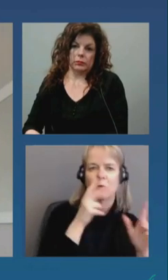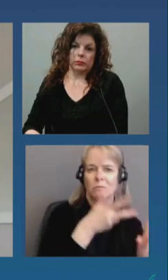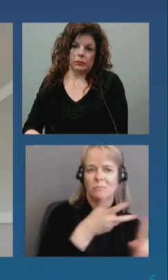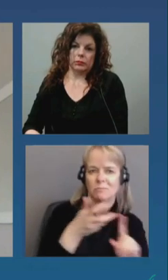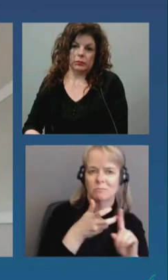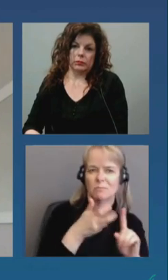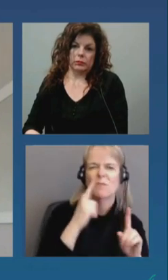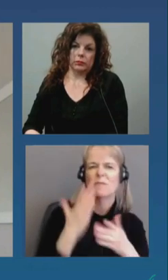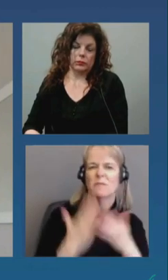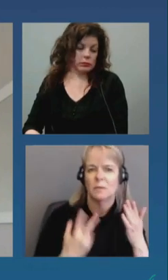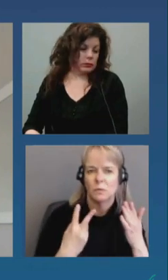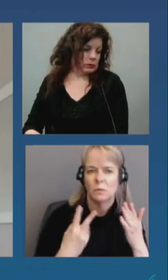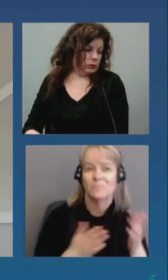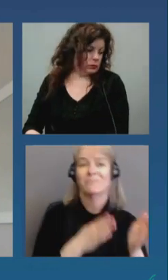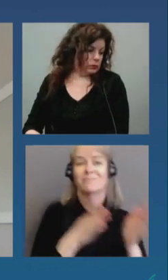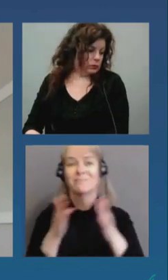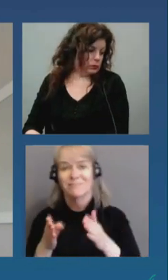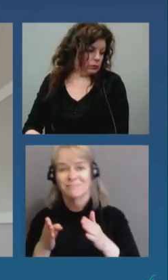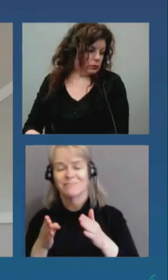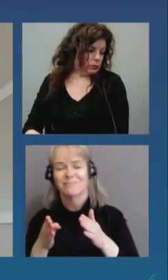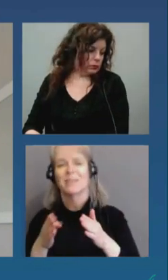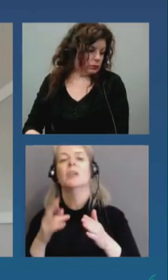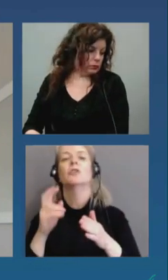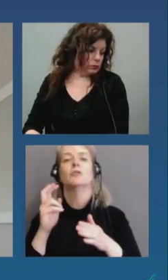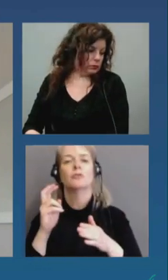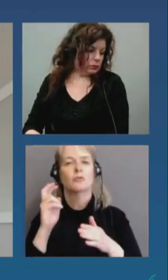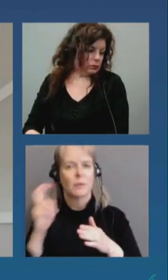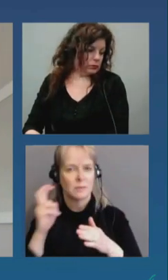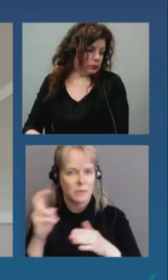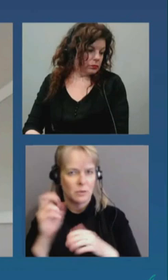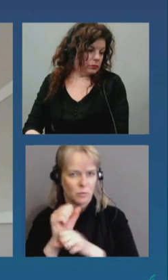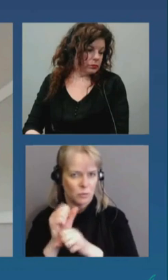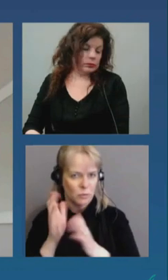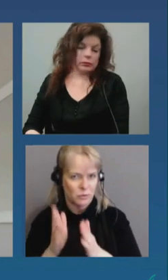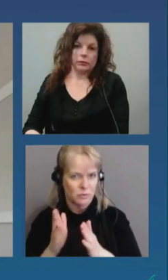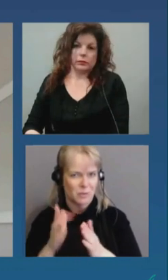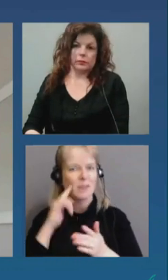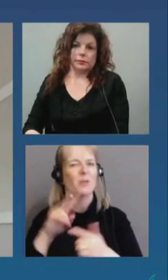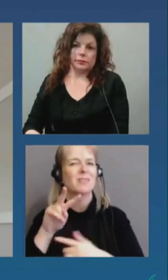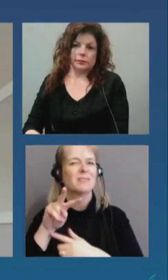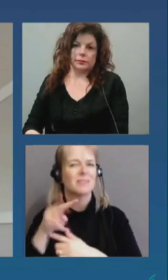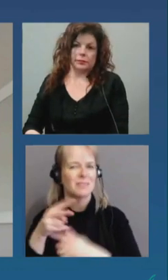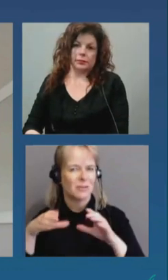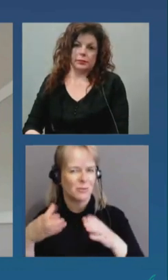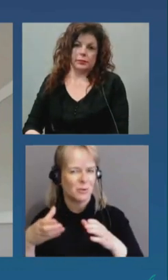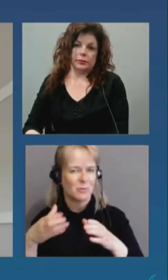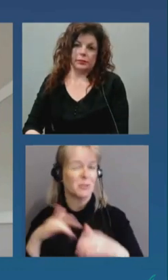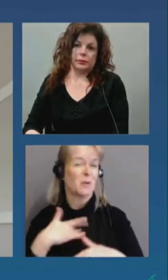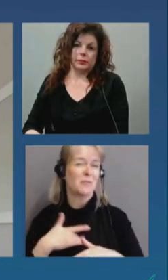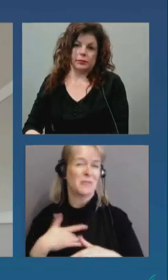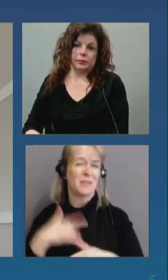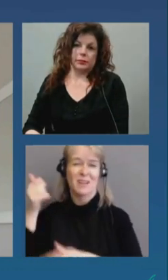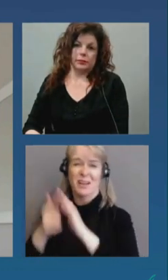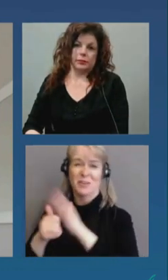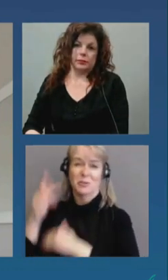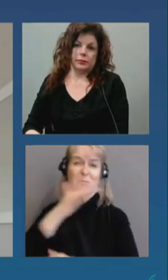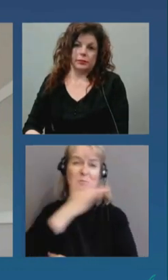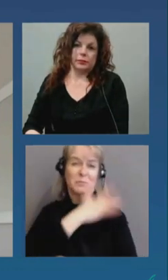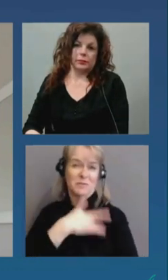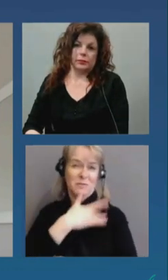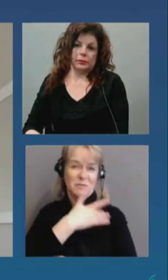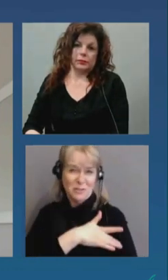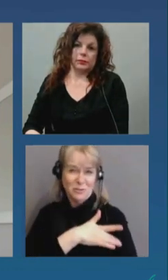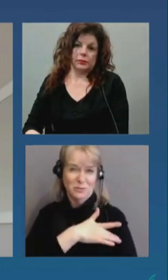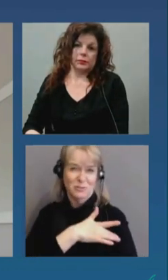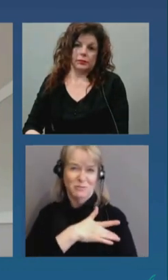in transportation are sitting so i i do not see under the provincial framework that i can sort of switch people up